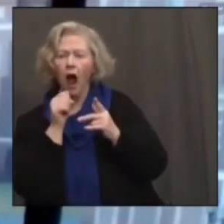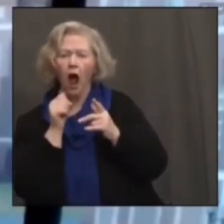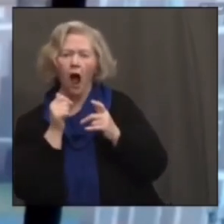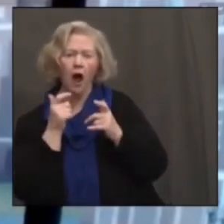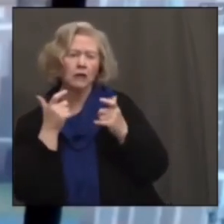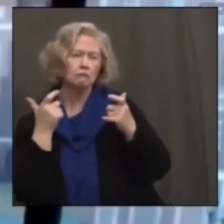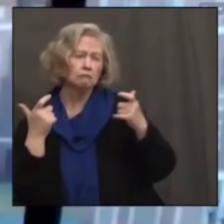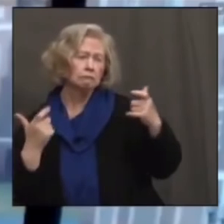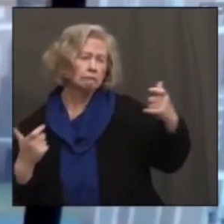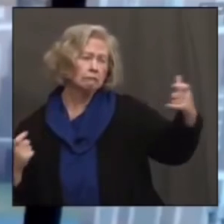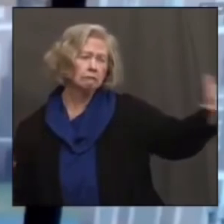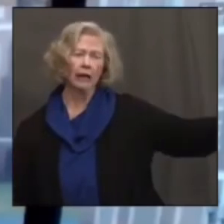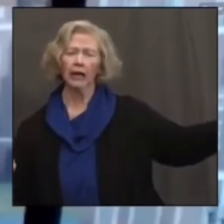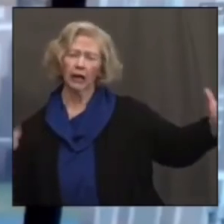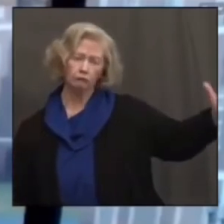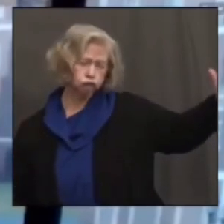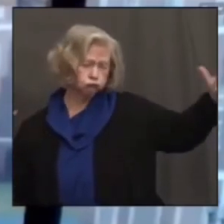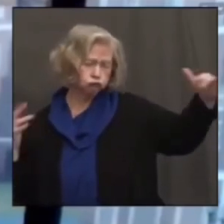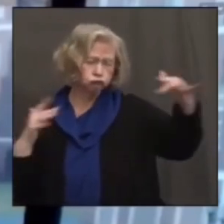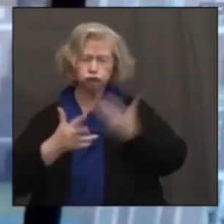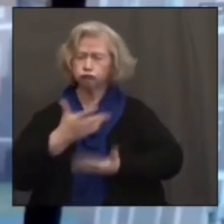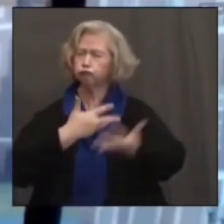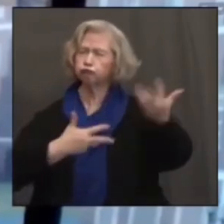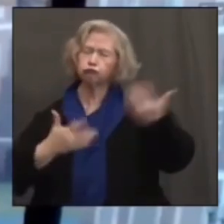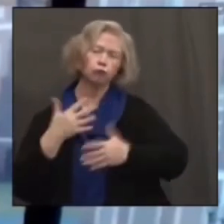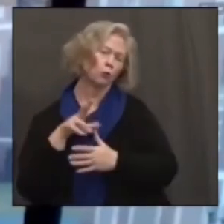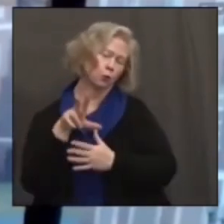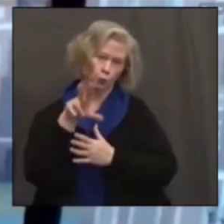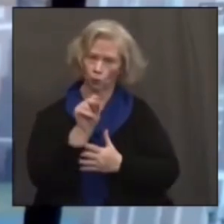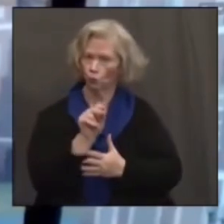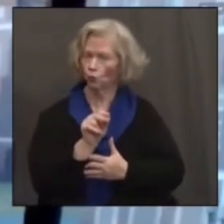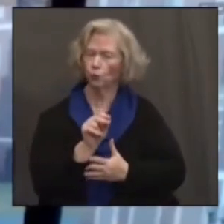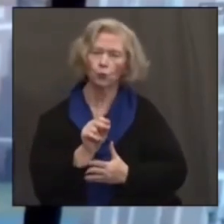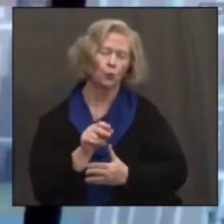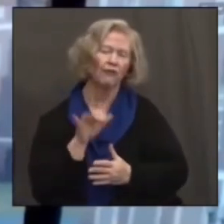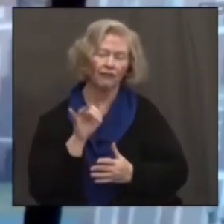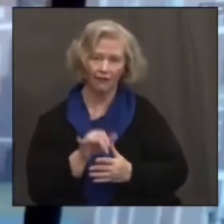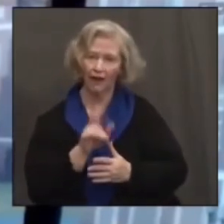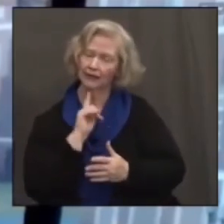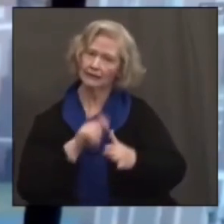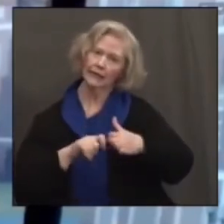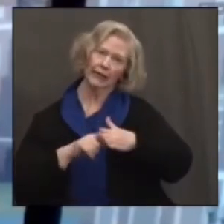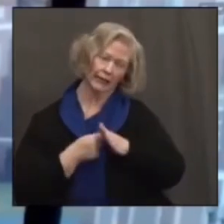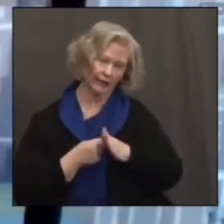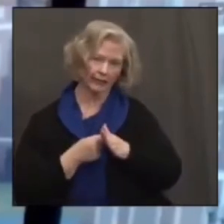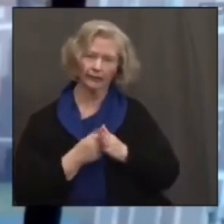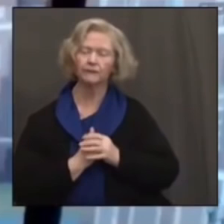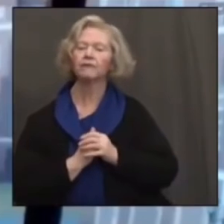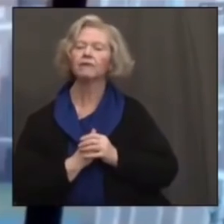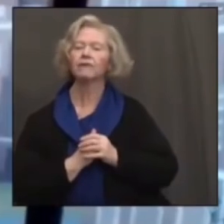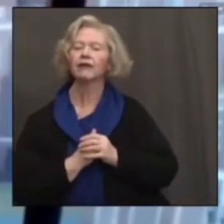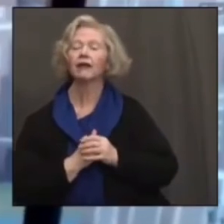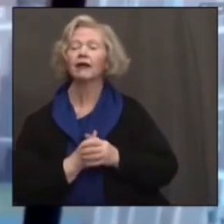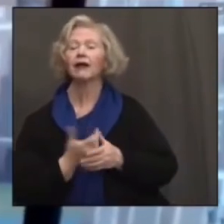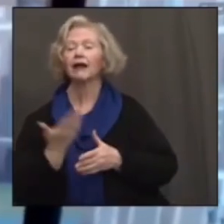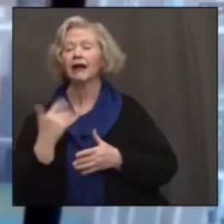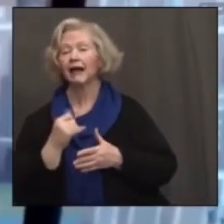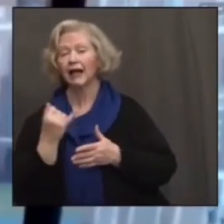super spreading and transmission is going to be key. So let me end up on the last